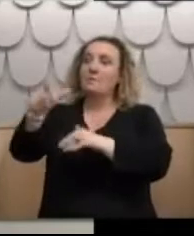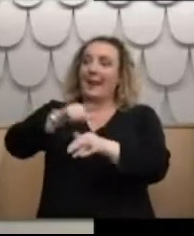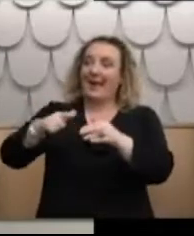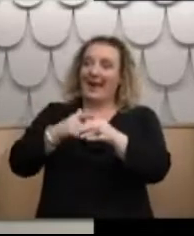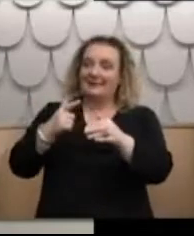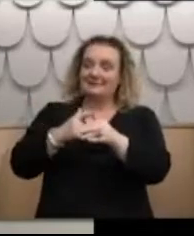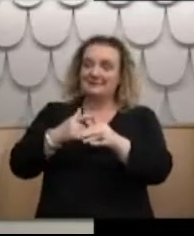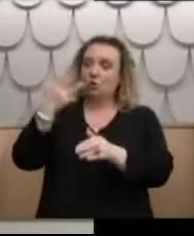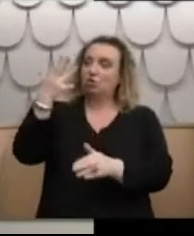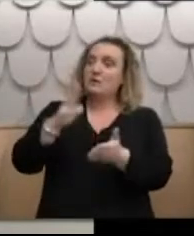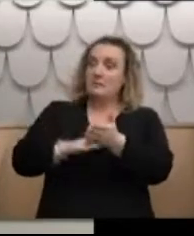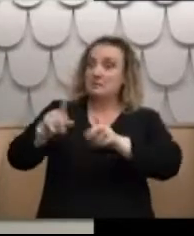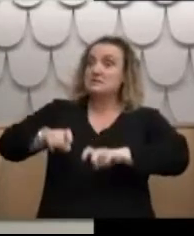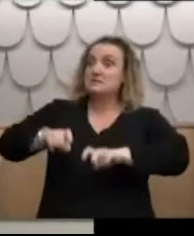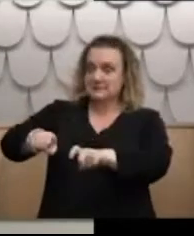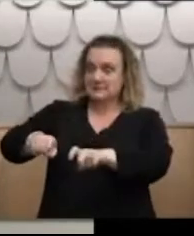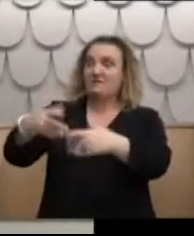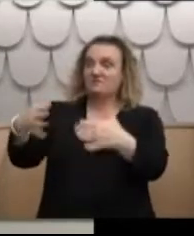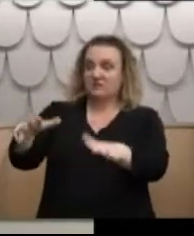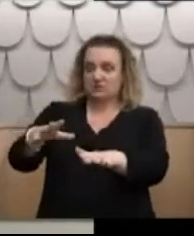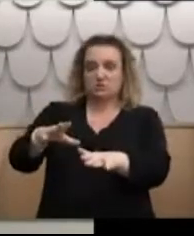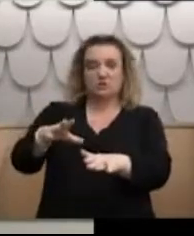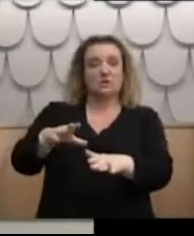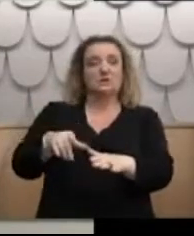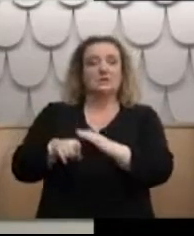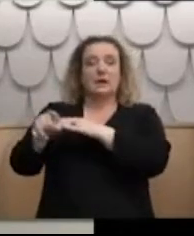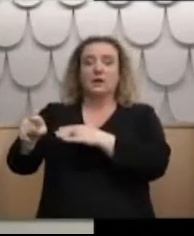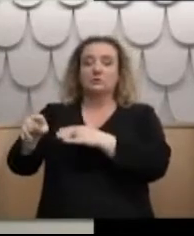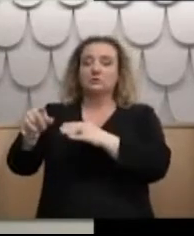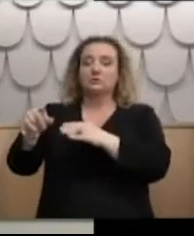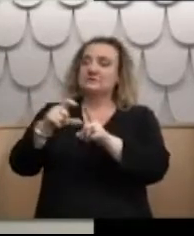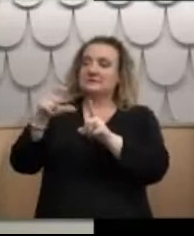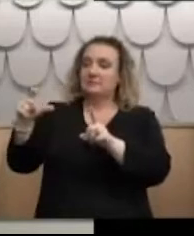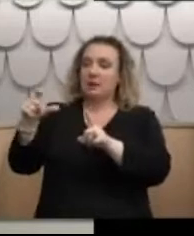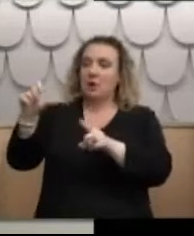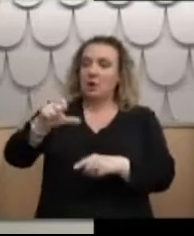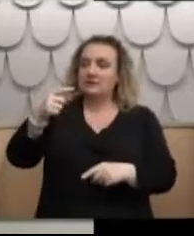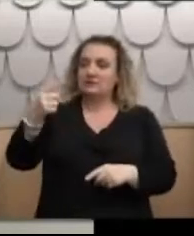spending over three months at Lake Ellis and sent straight back to Hokio.